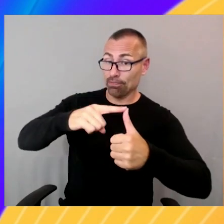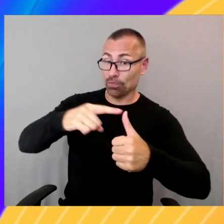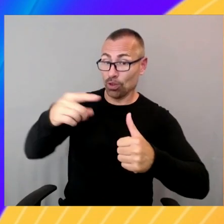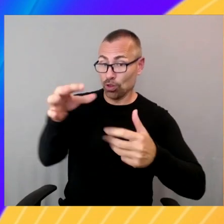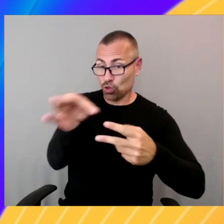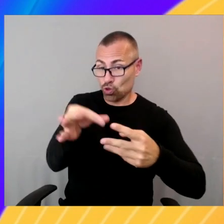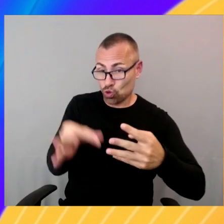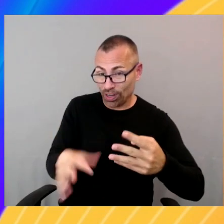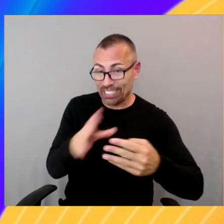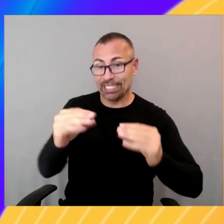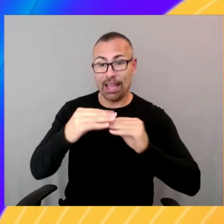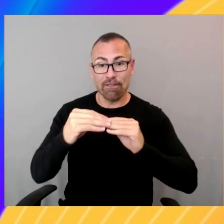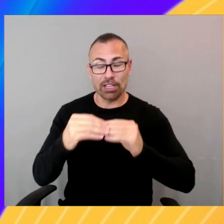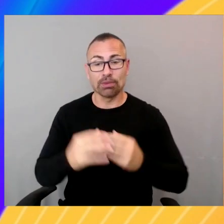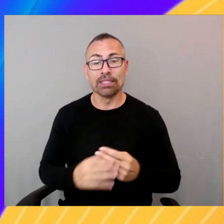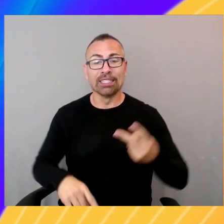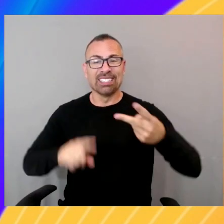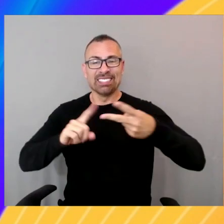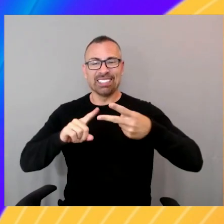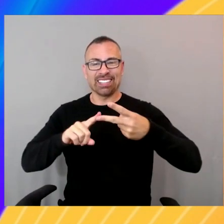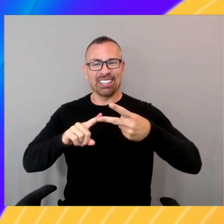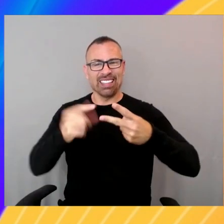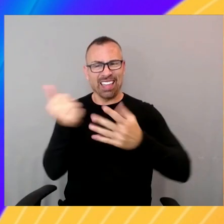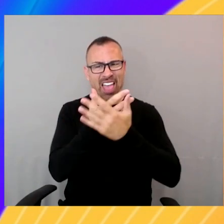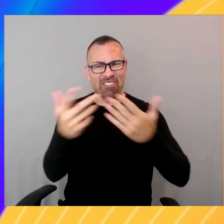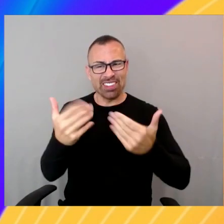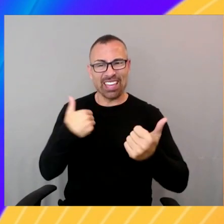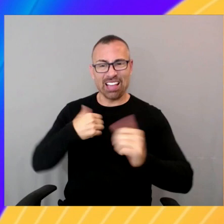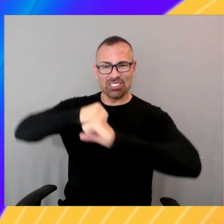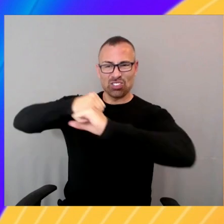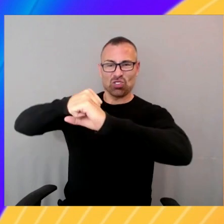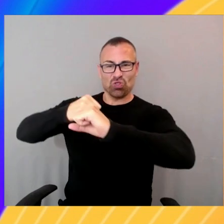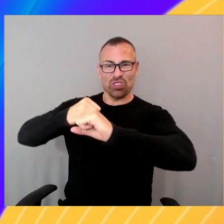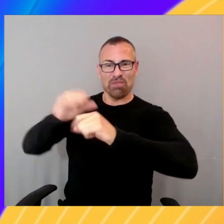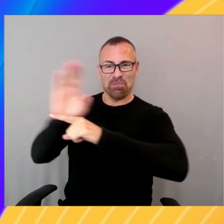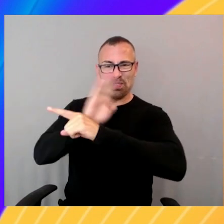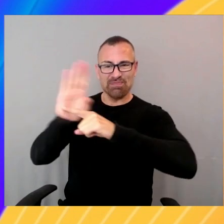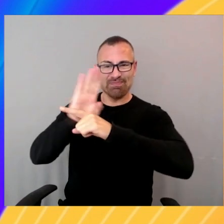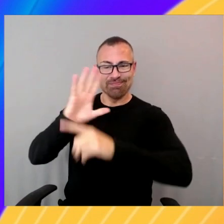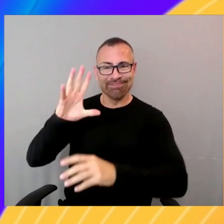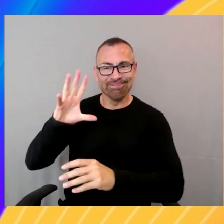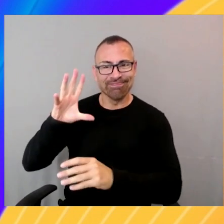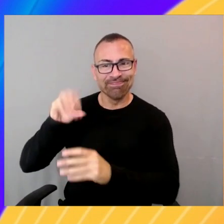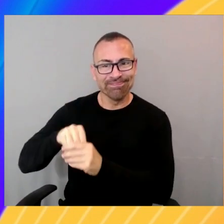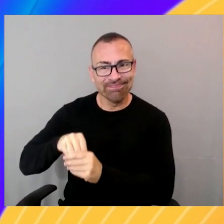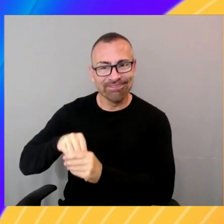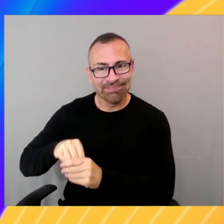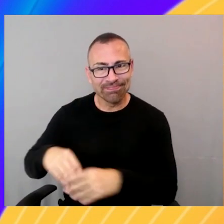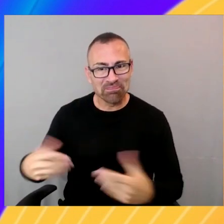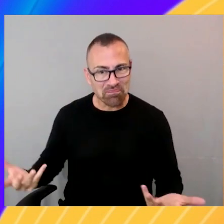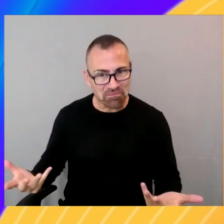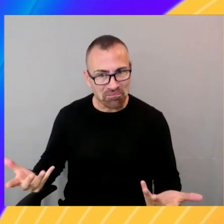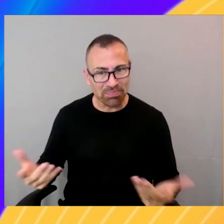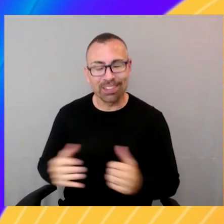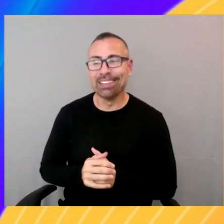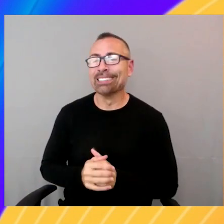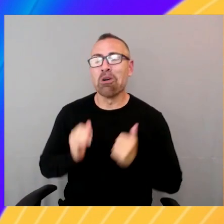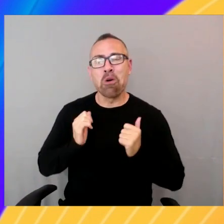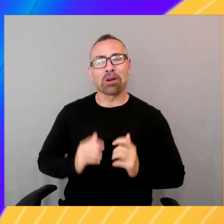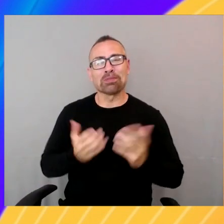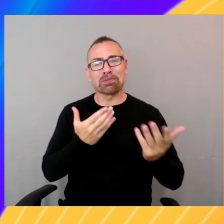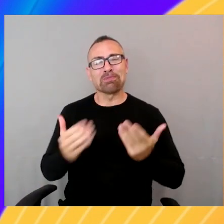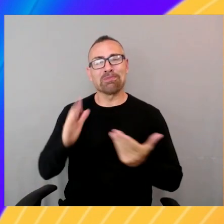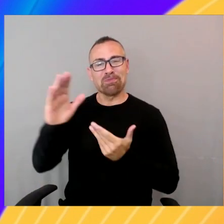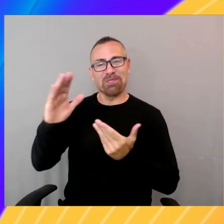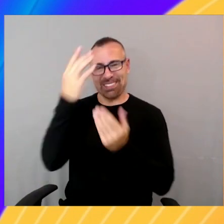is enterprise security, baked in. So a customer bringing their data to be able to fine tune, it is never leaving